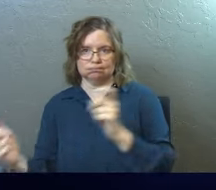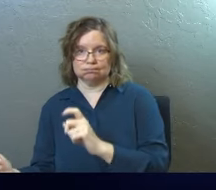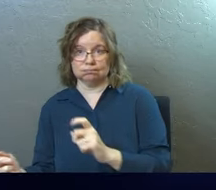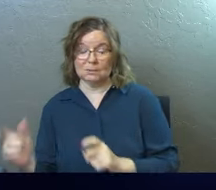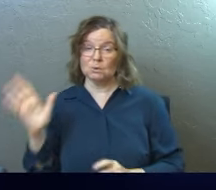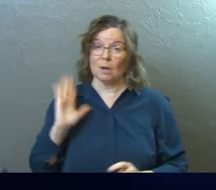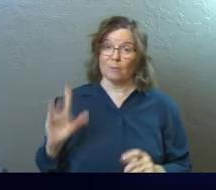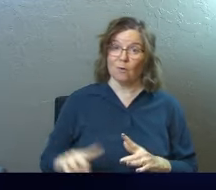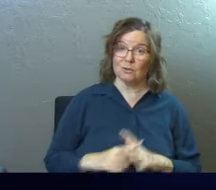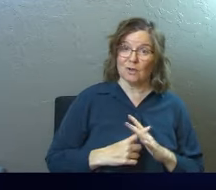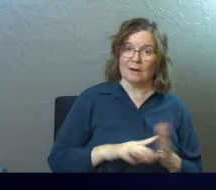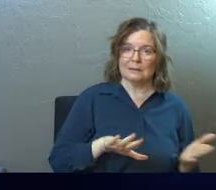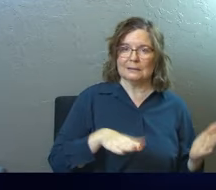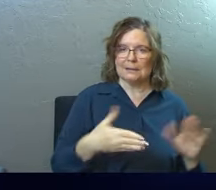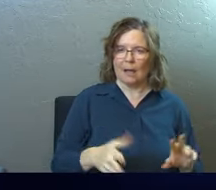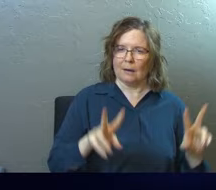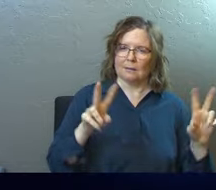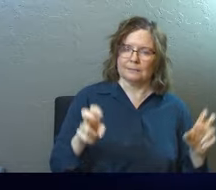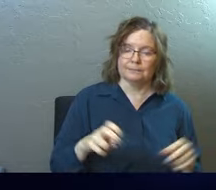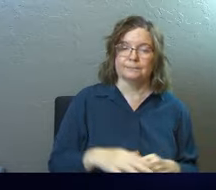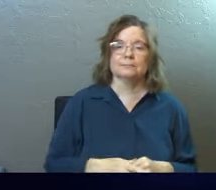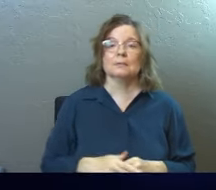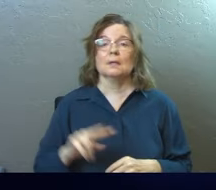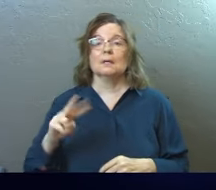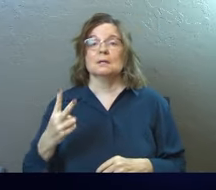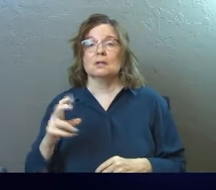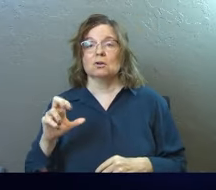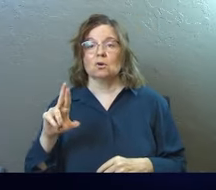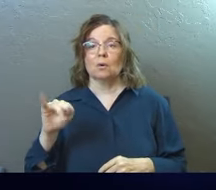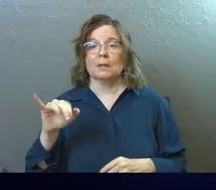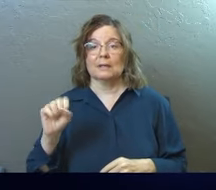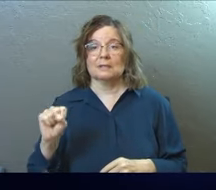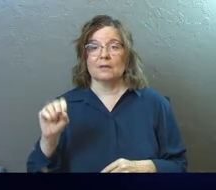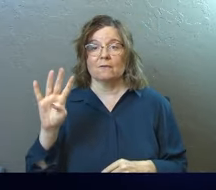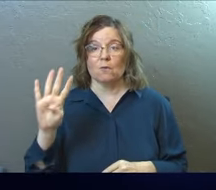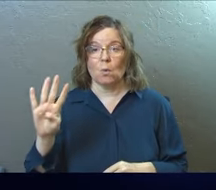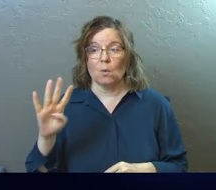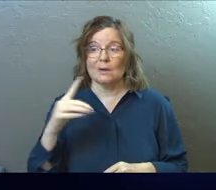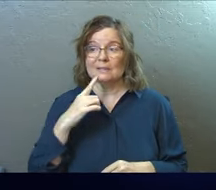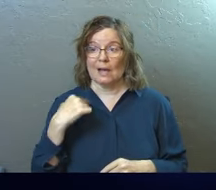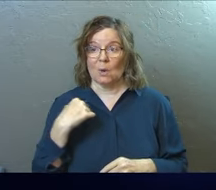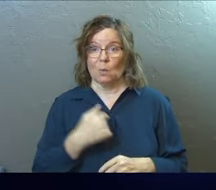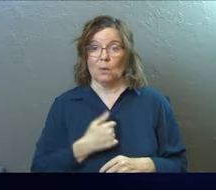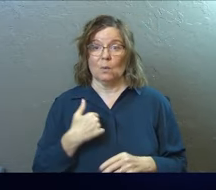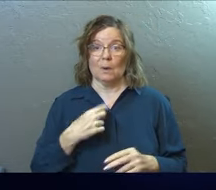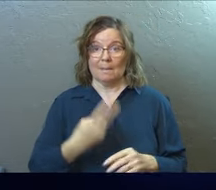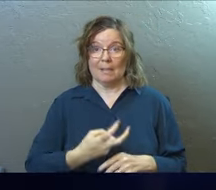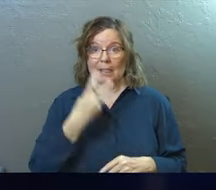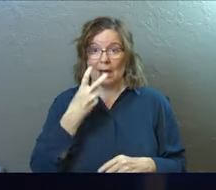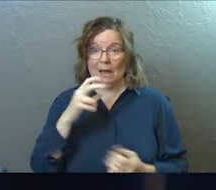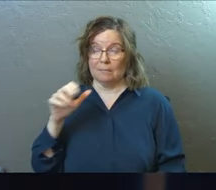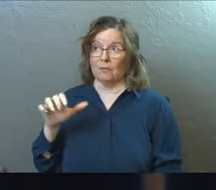were dead. That's big language. 2 Corinthians chapter 4 says that we were blind before Jesus Christ.